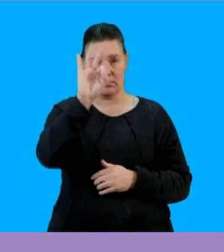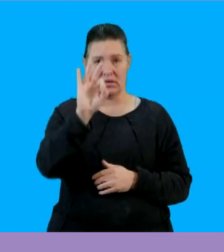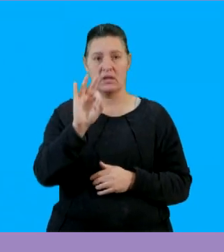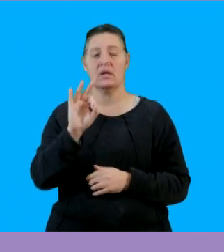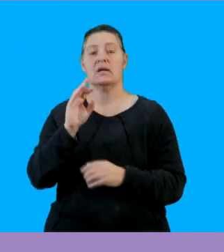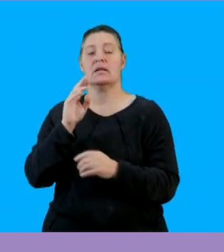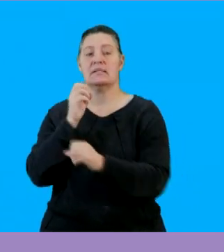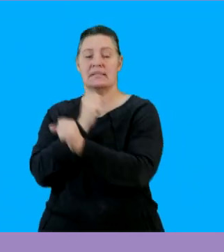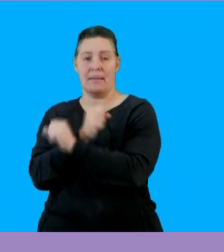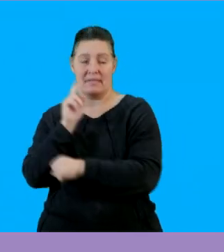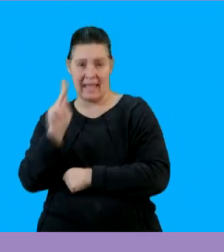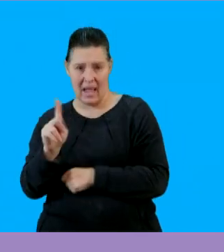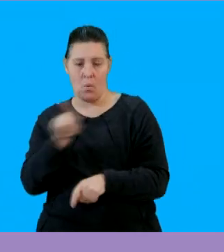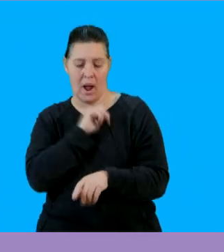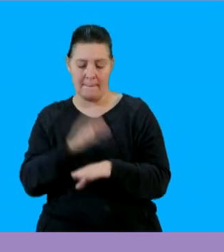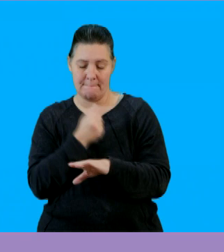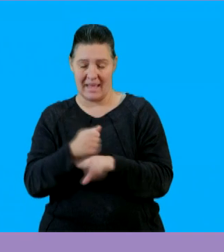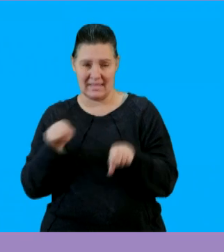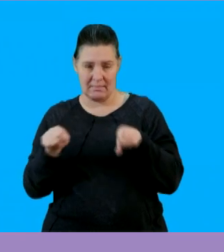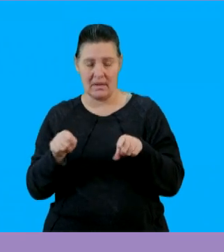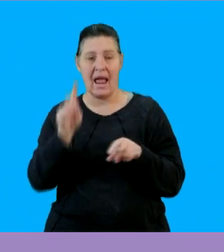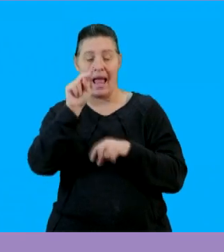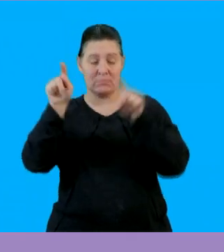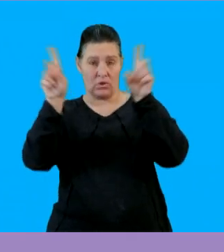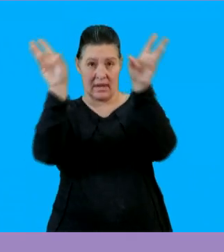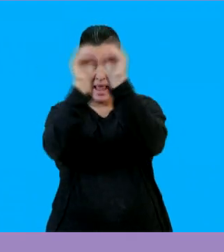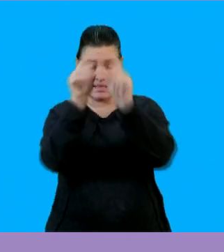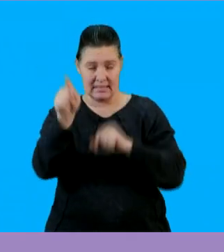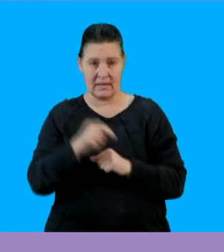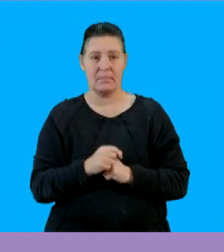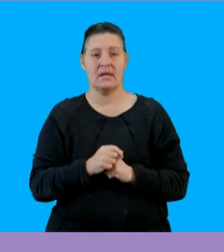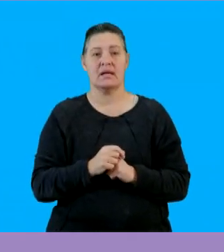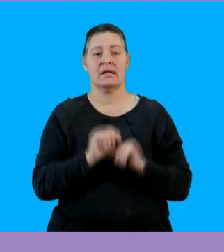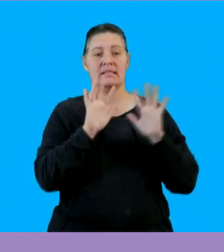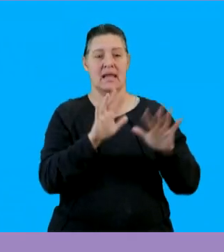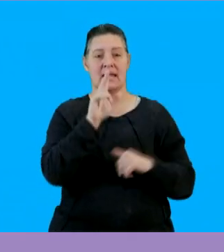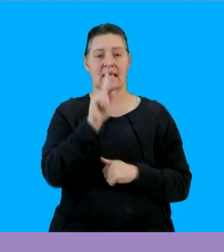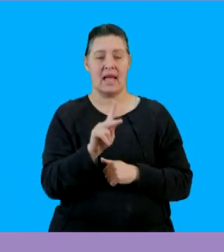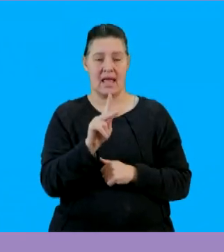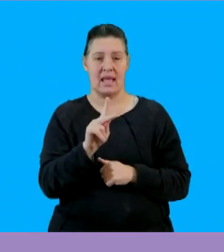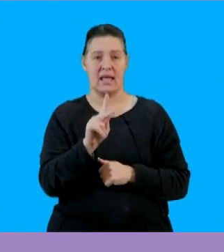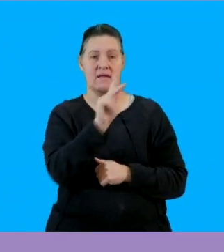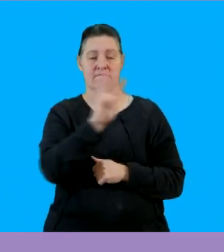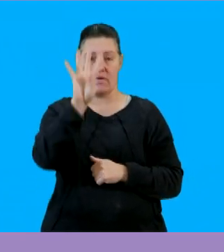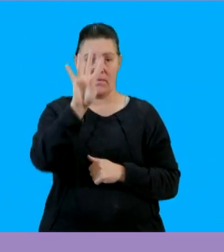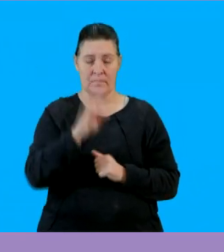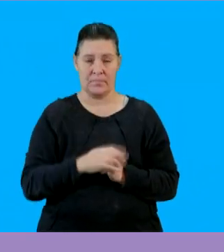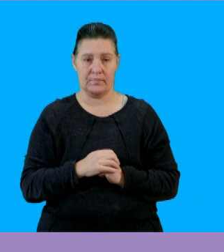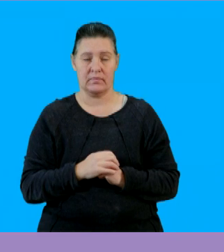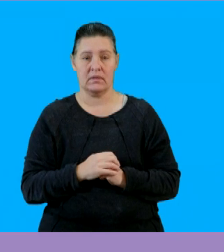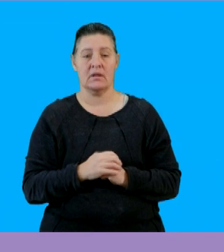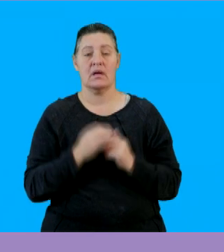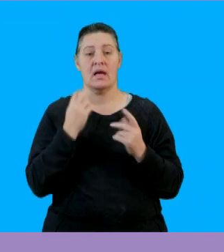cubed multiplied by k because they have the same base we add the exponents that gives me 10k exponent